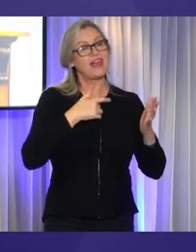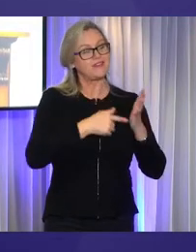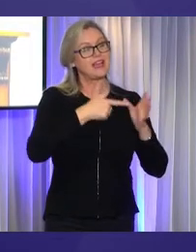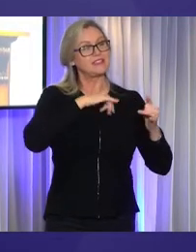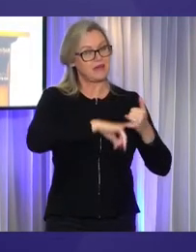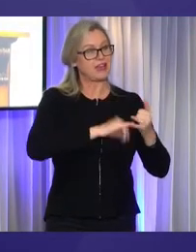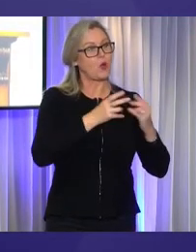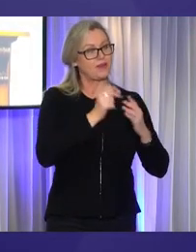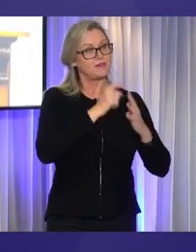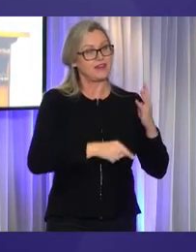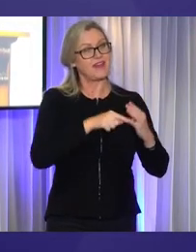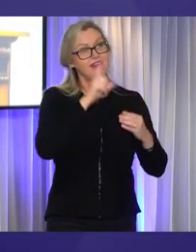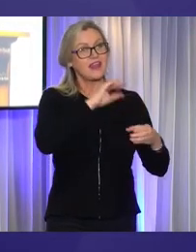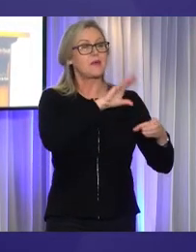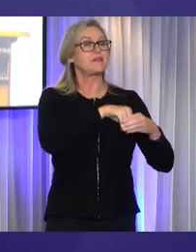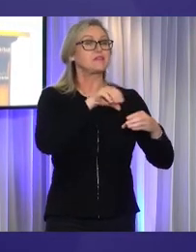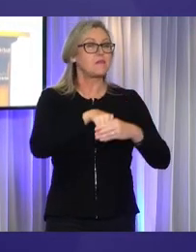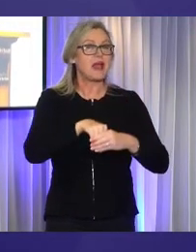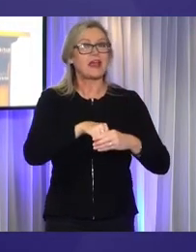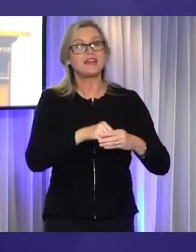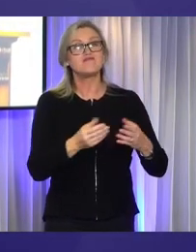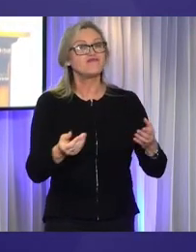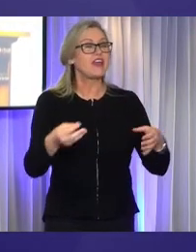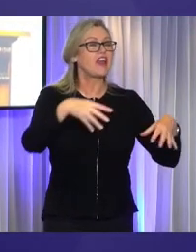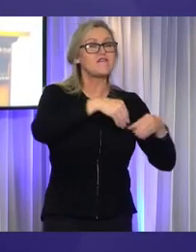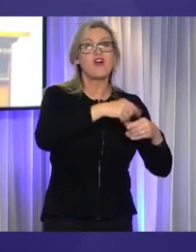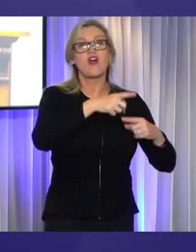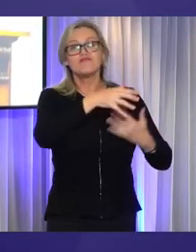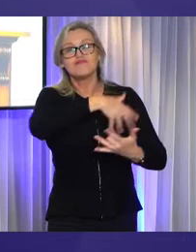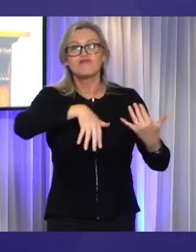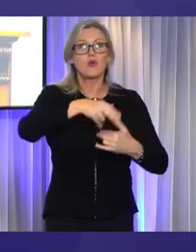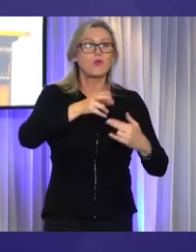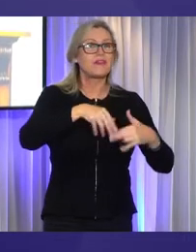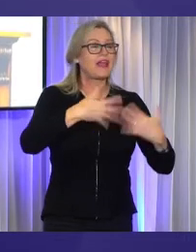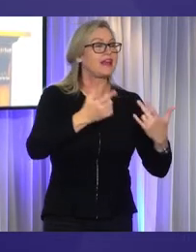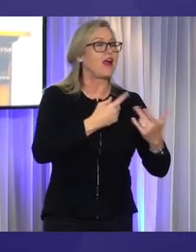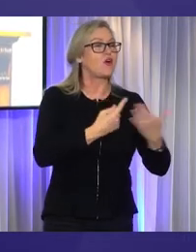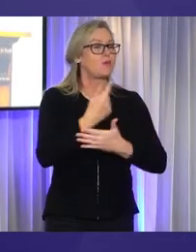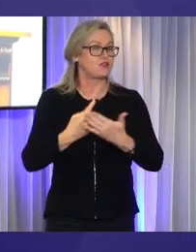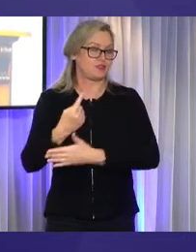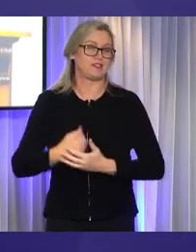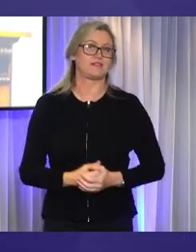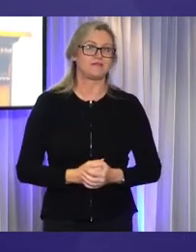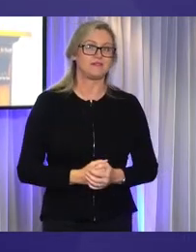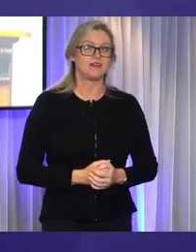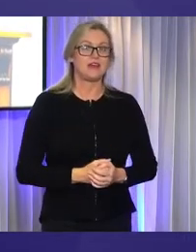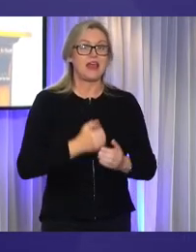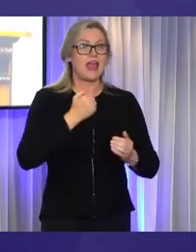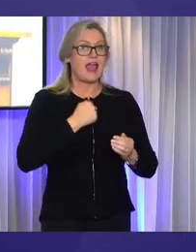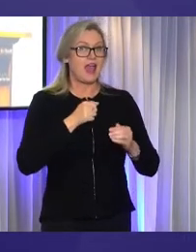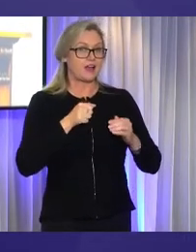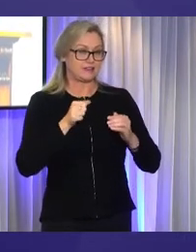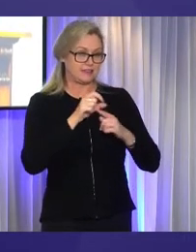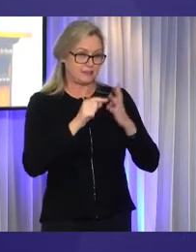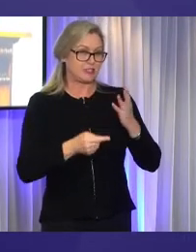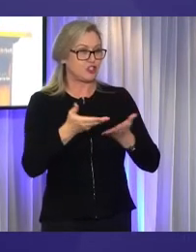are able to participate in, contribute to and benefit from local opportunities. We're currently reviewing our Disability Services